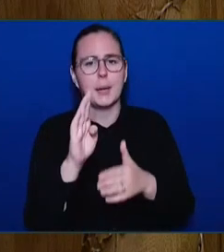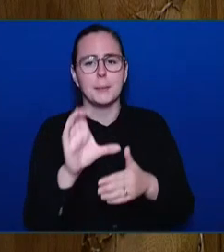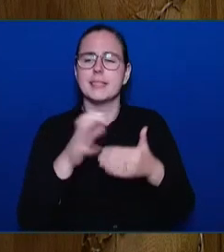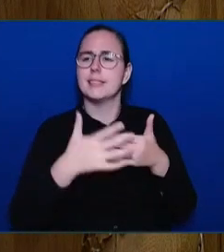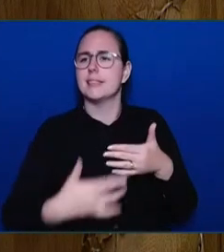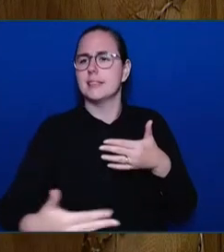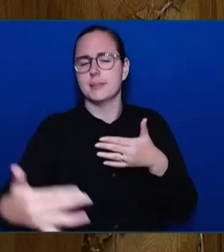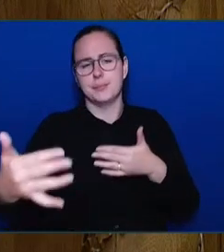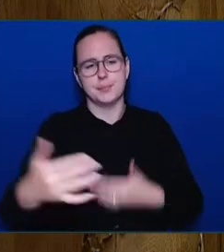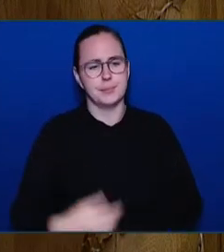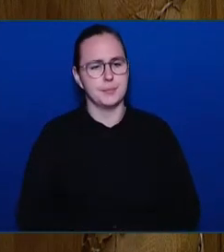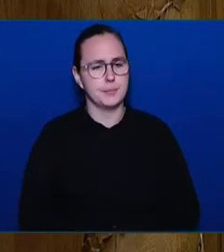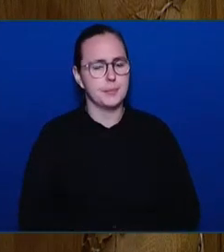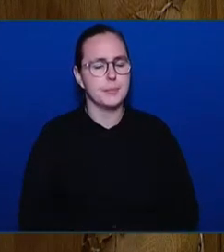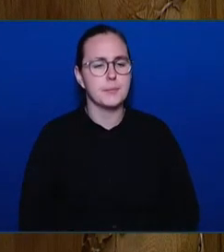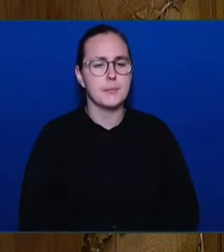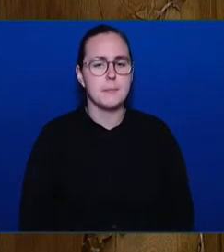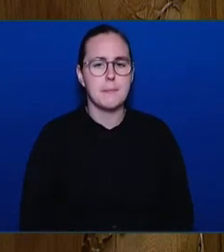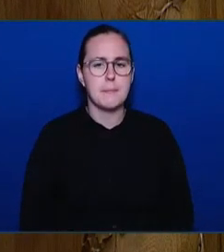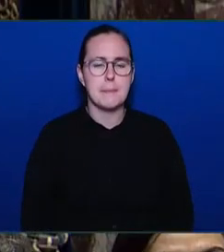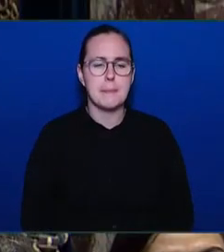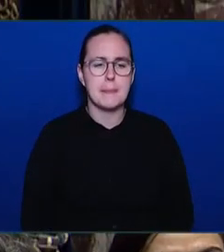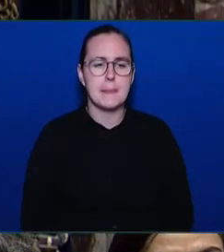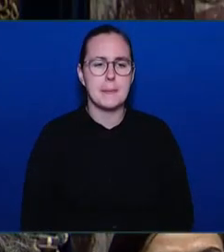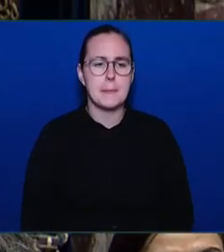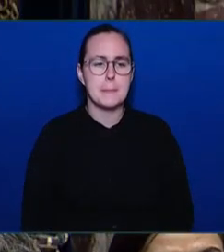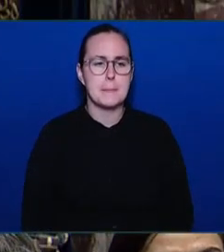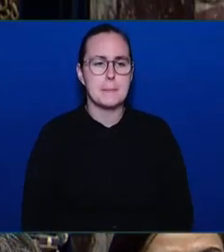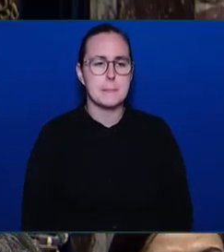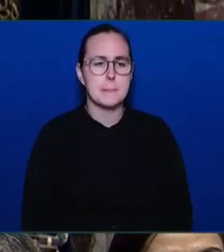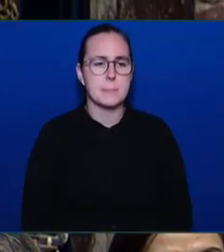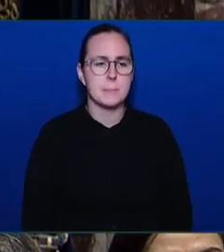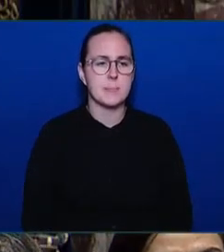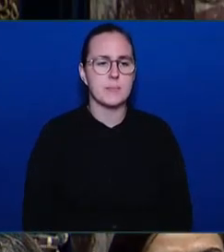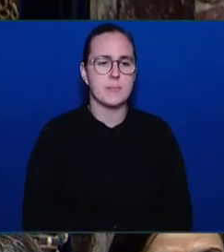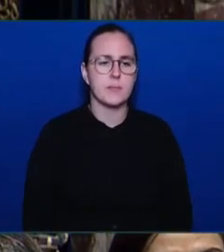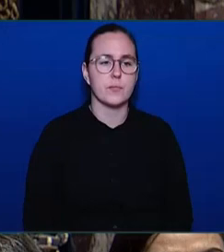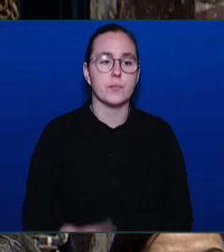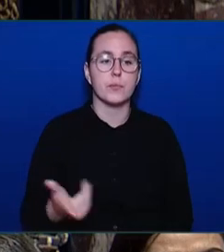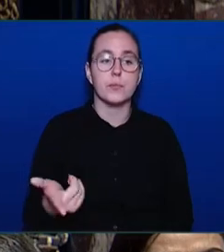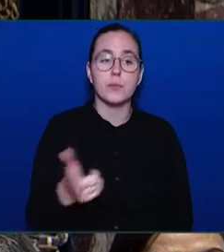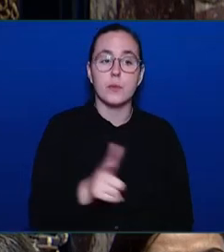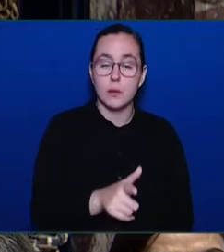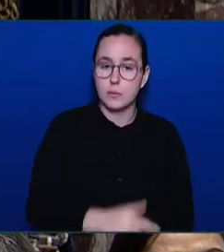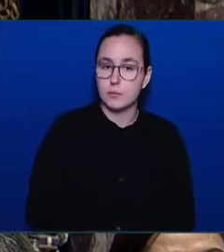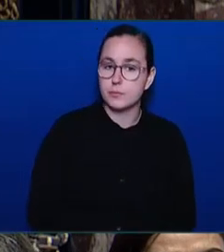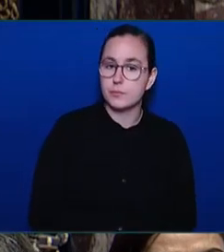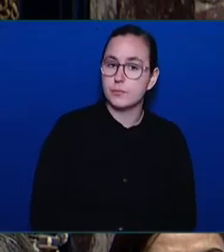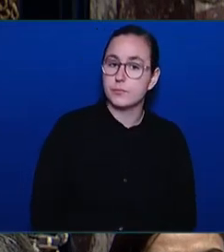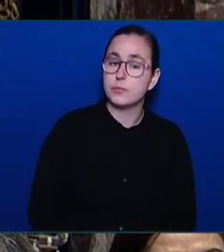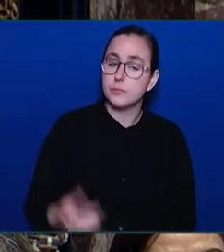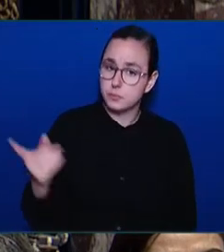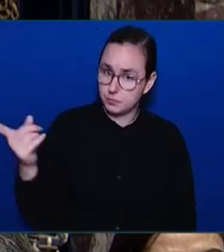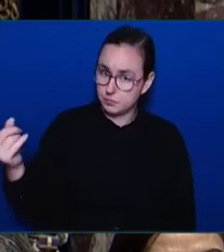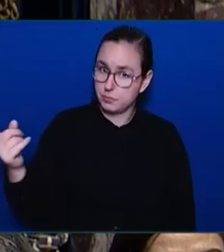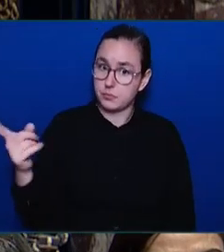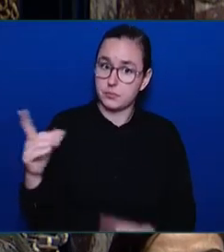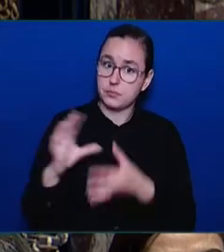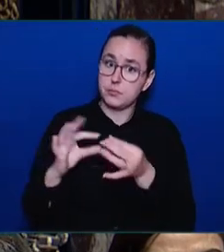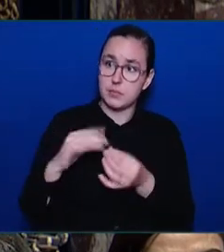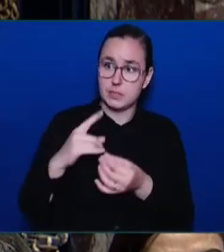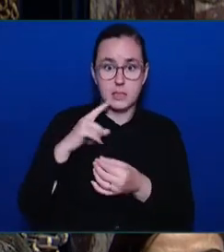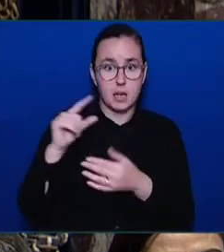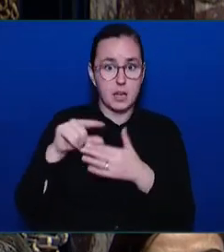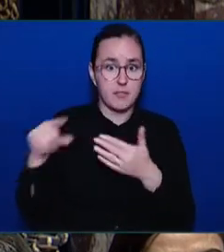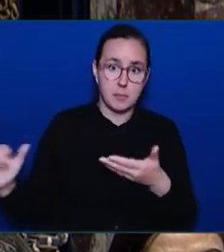House Leader, Third Party Supplemental. I'm glad the Minister states that his government is working with all First Nations. This should be a fairly easy question for the Premier to